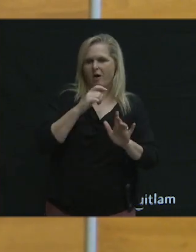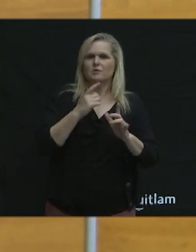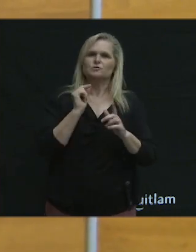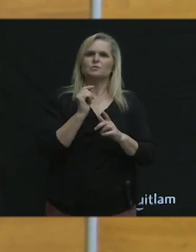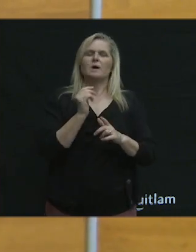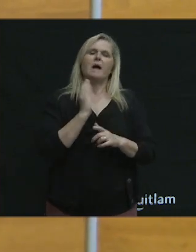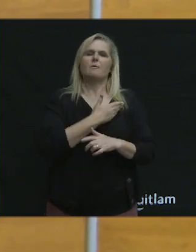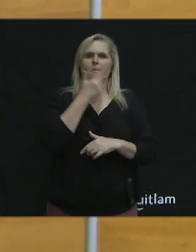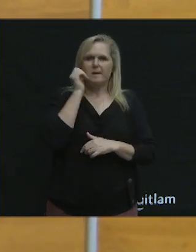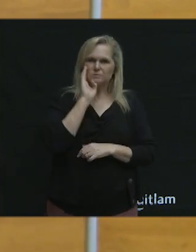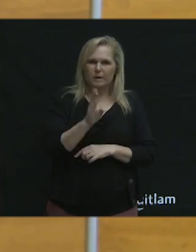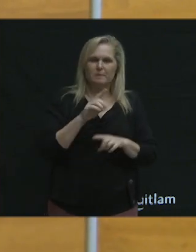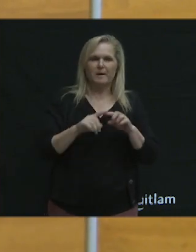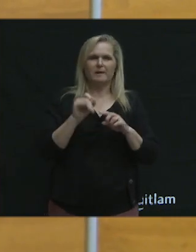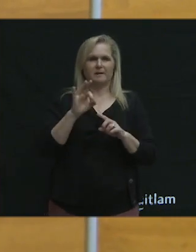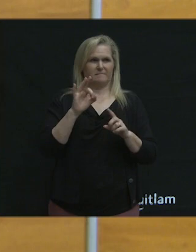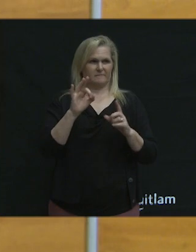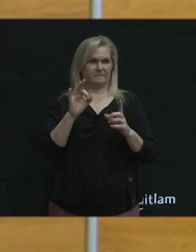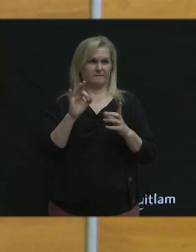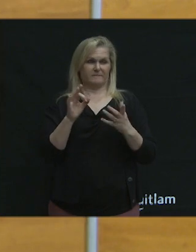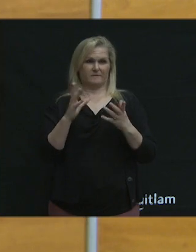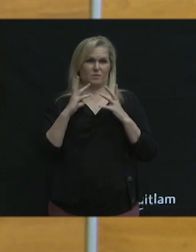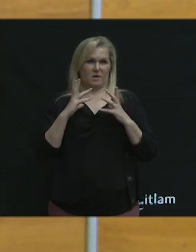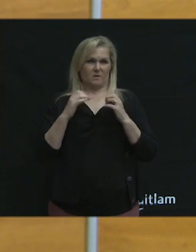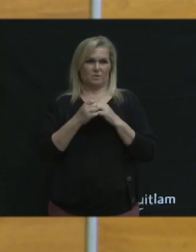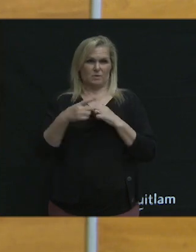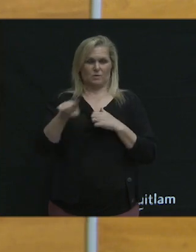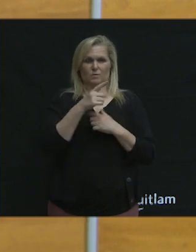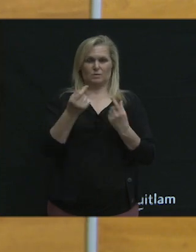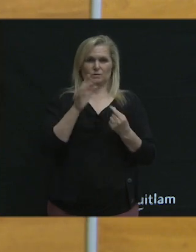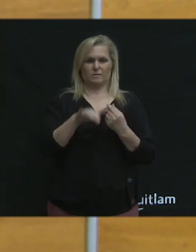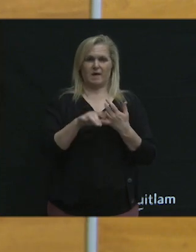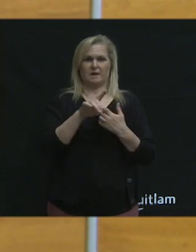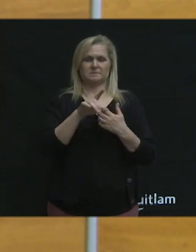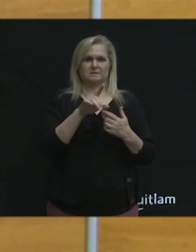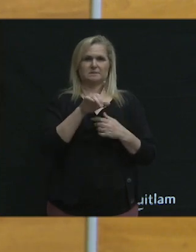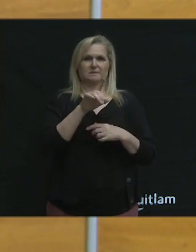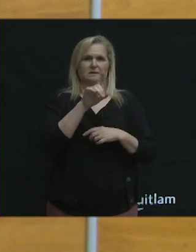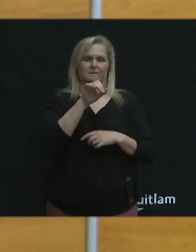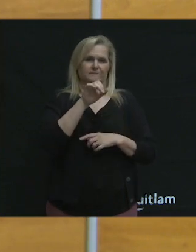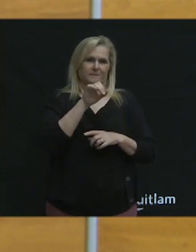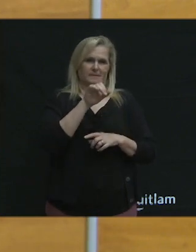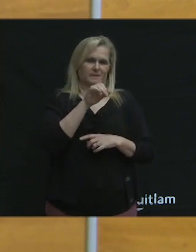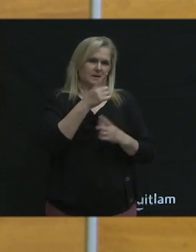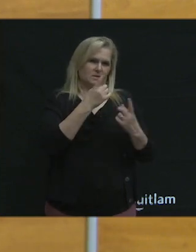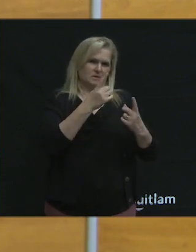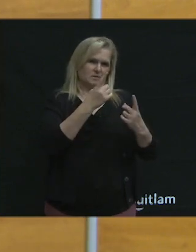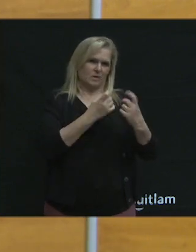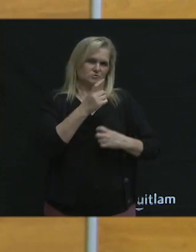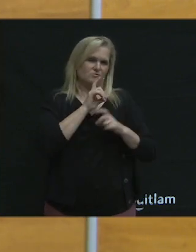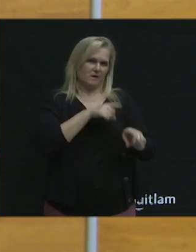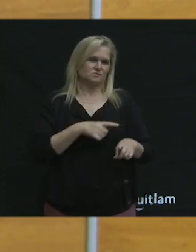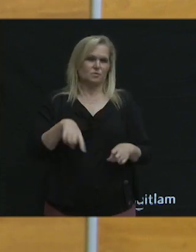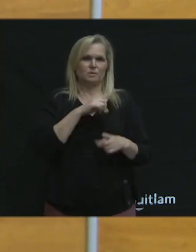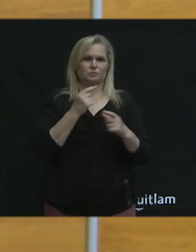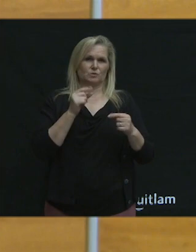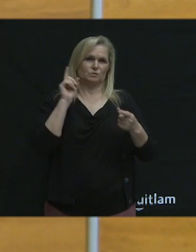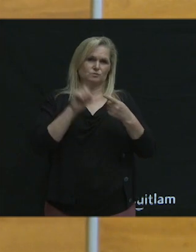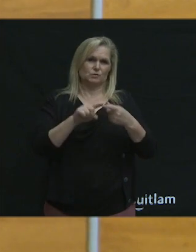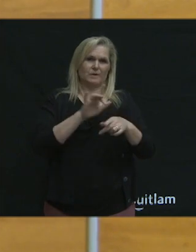it's okay with you, we're going to actually go with the Q&A all the way to 8.30, and then have some closing remarks if you do need to leave.